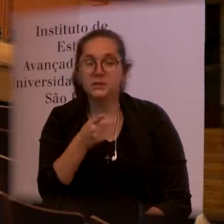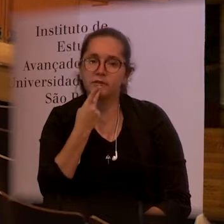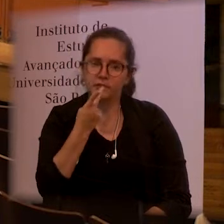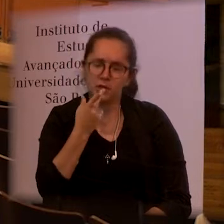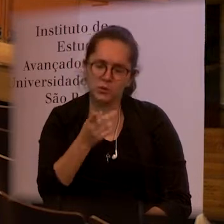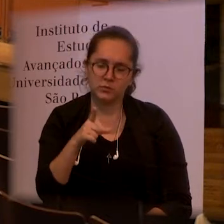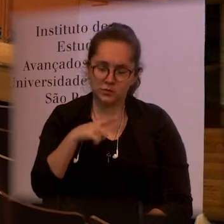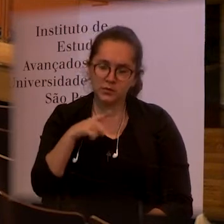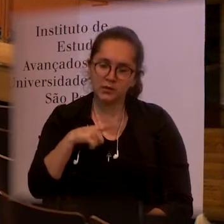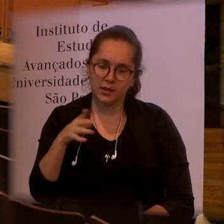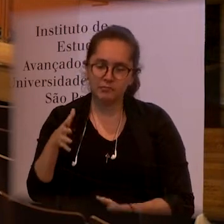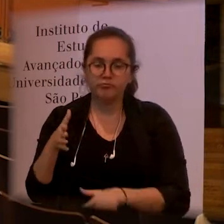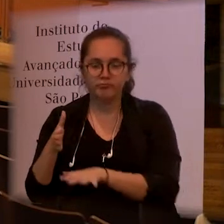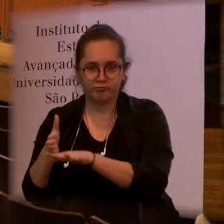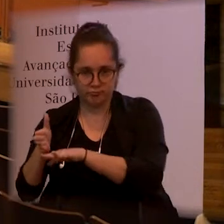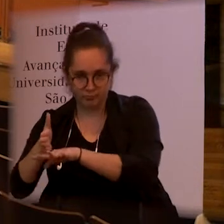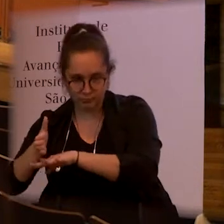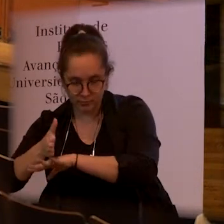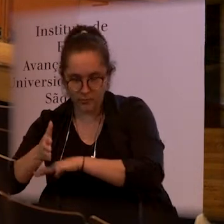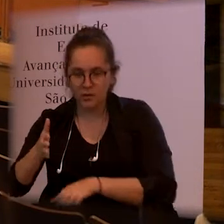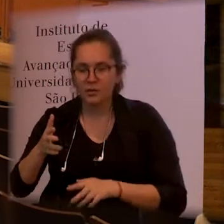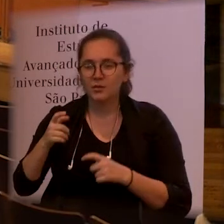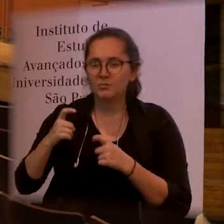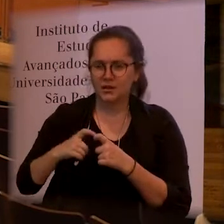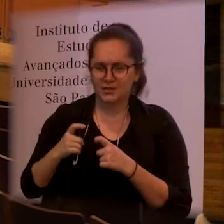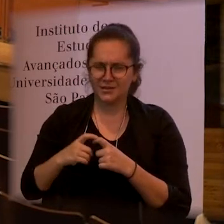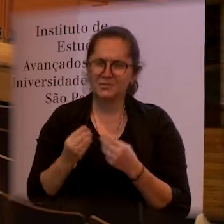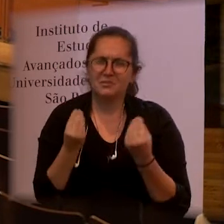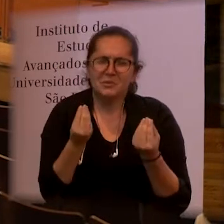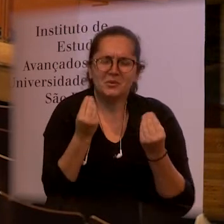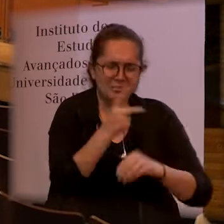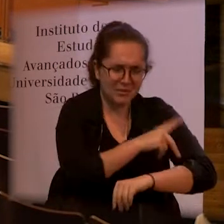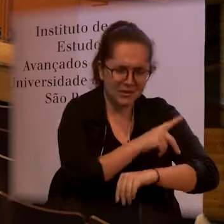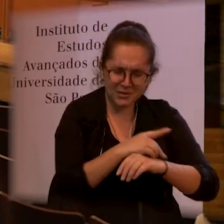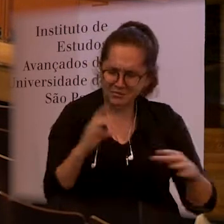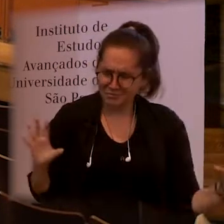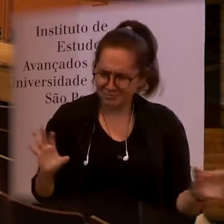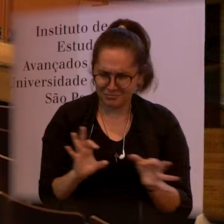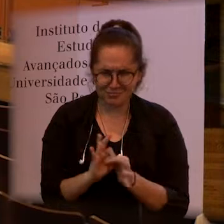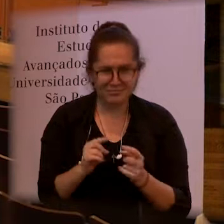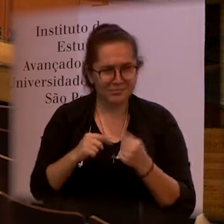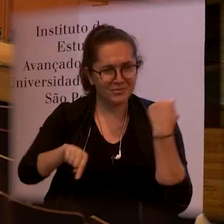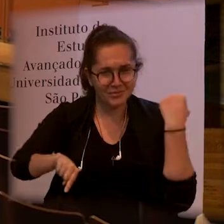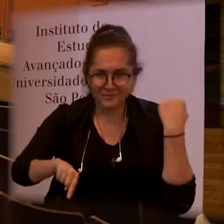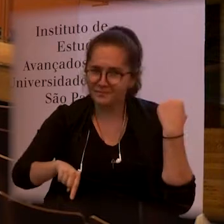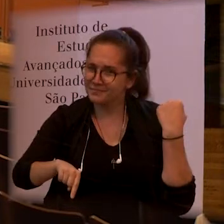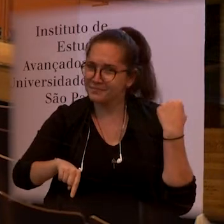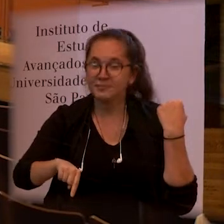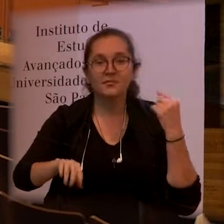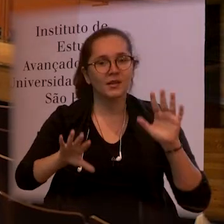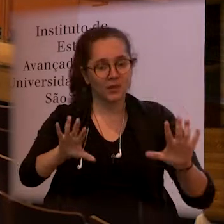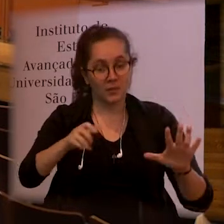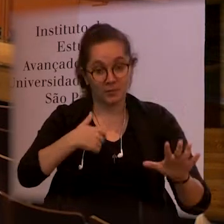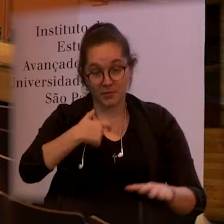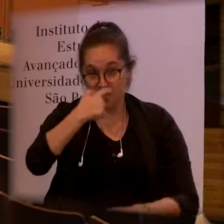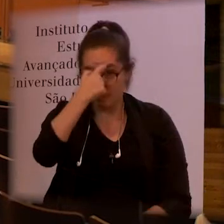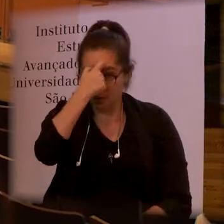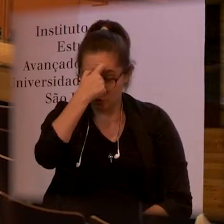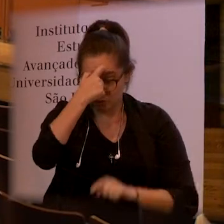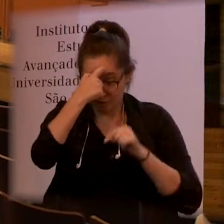regarding this bias of the medicine regarding what is a teacher doing here and